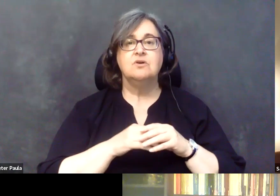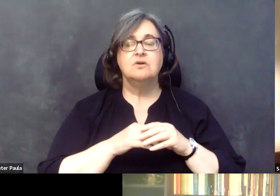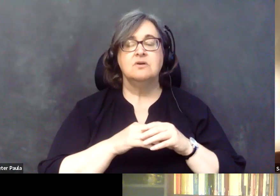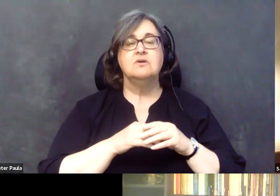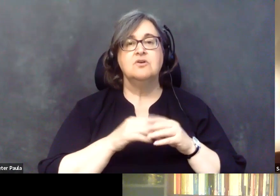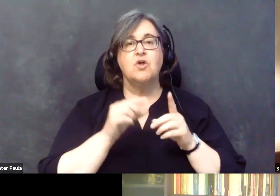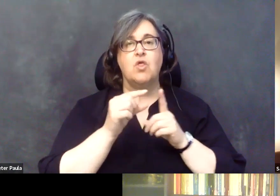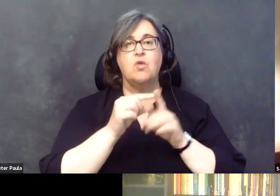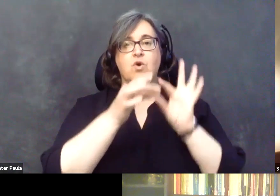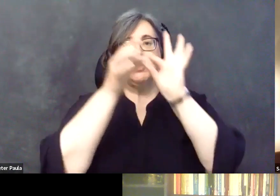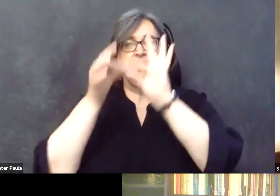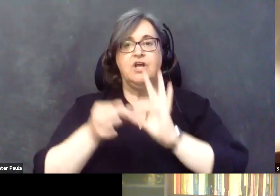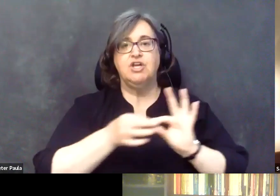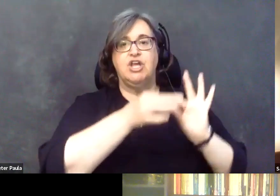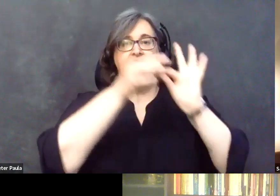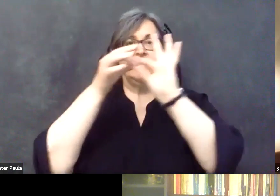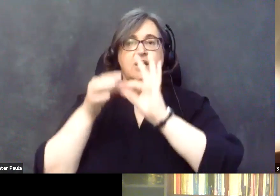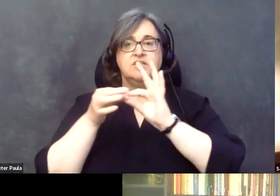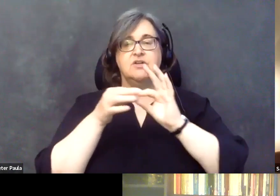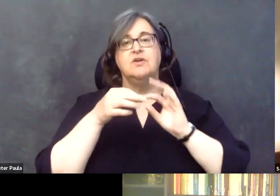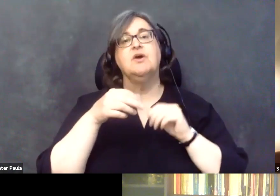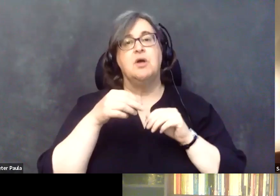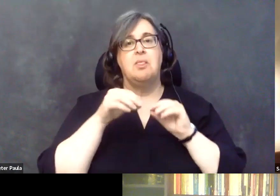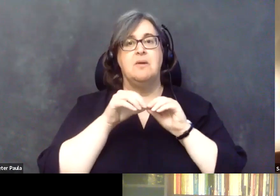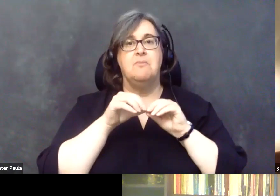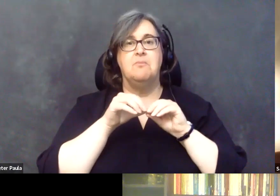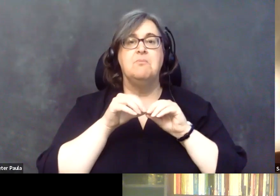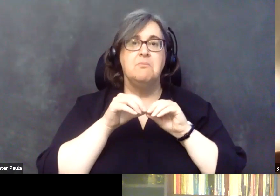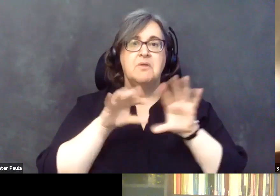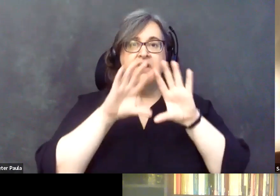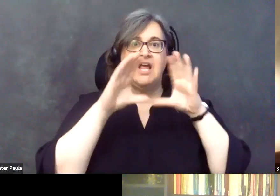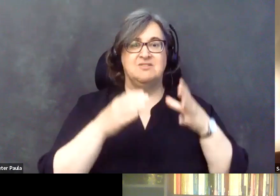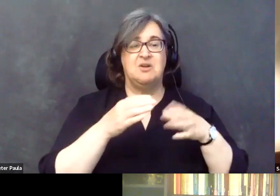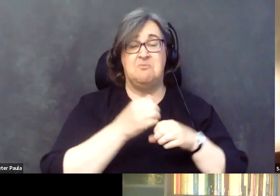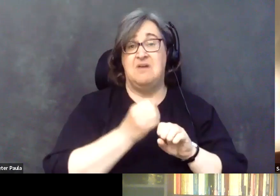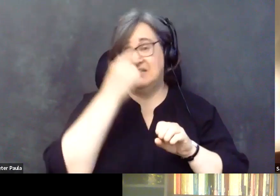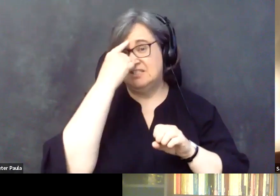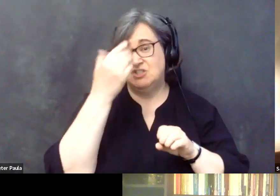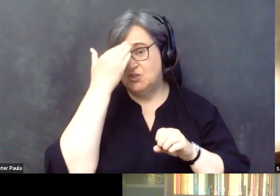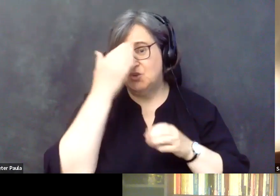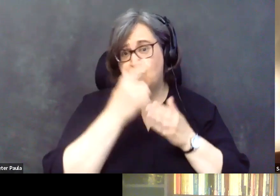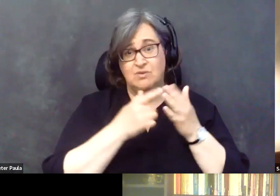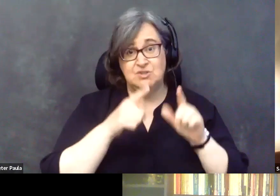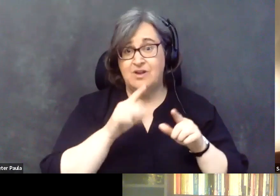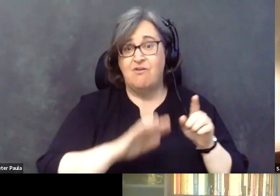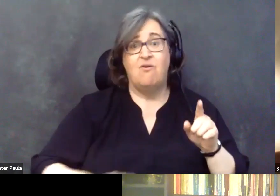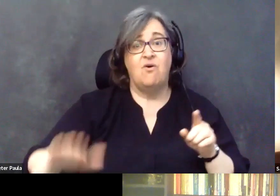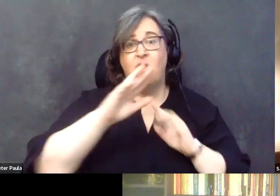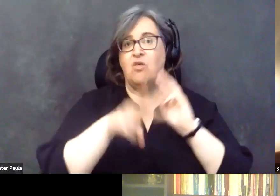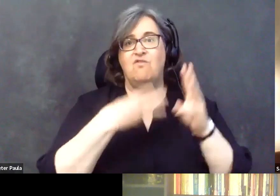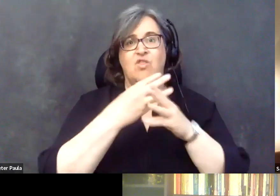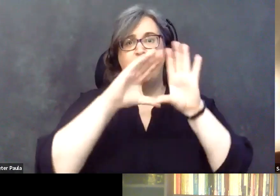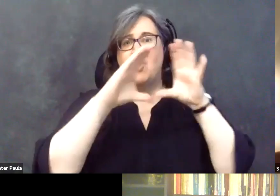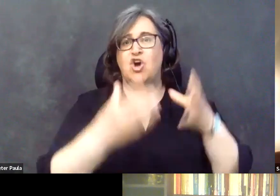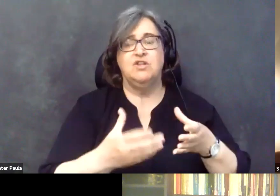This condition is spread throughout the world. It makes sense to know what's going on throughout the world, what's